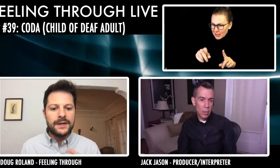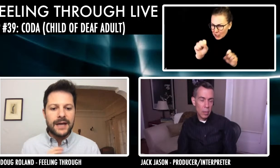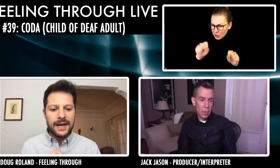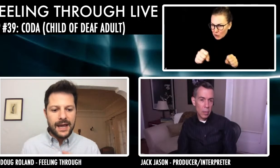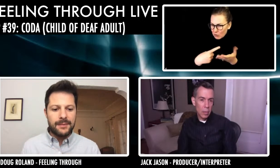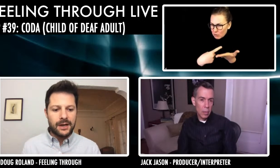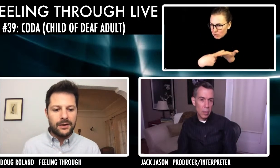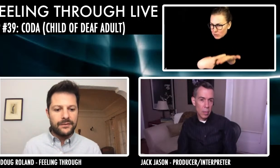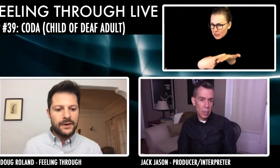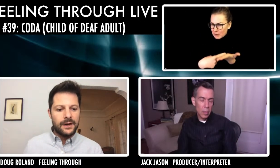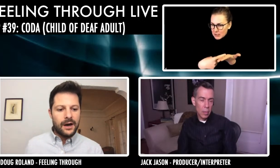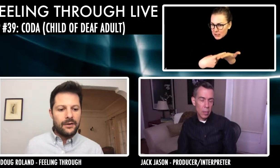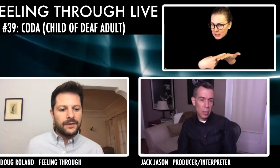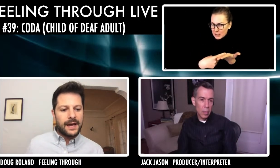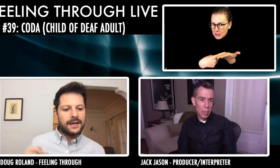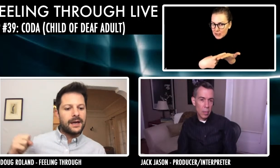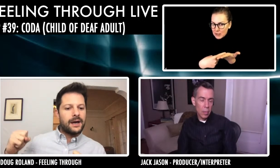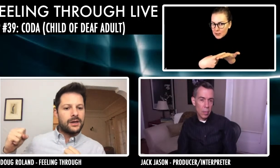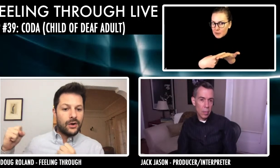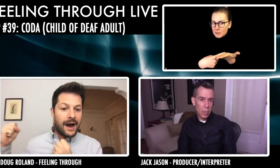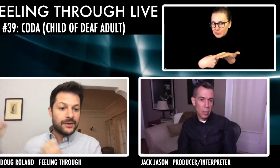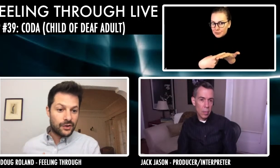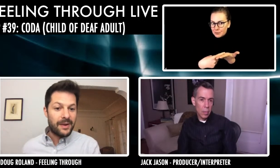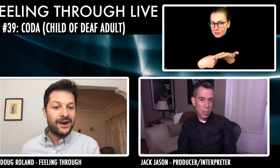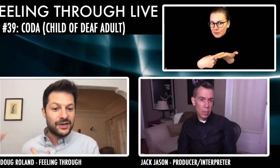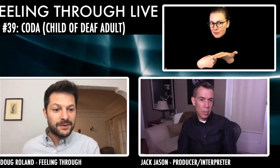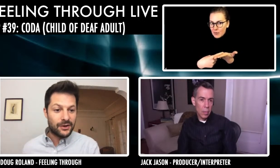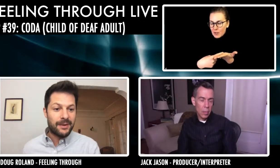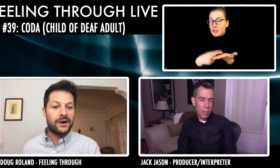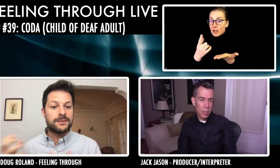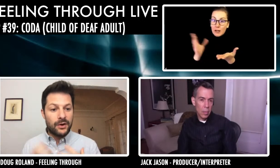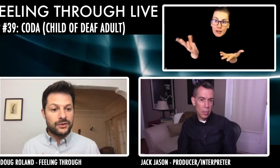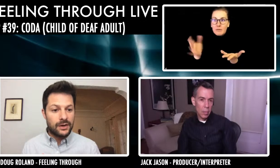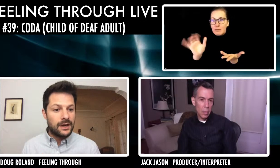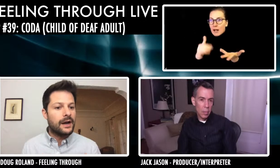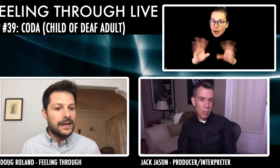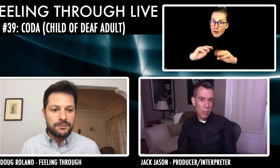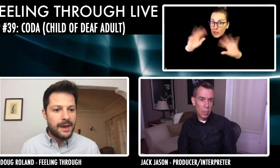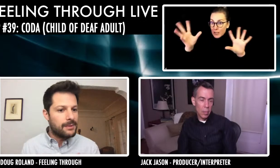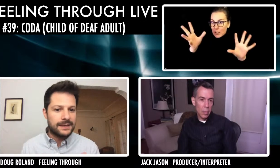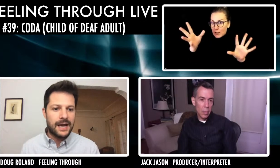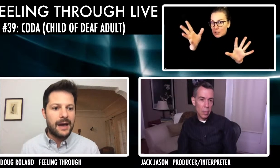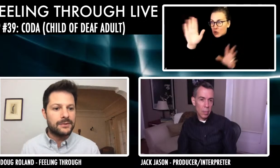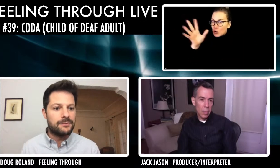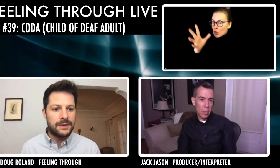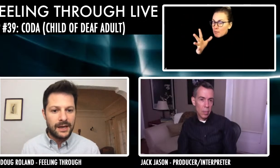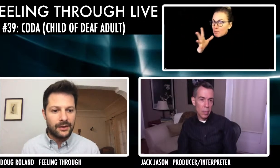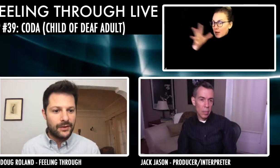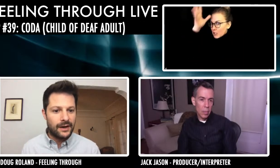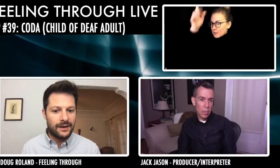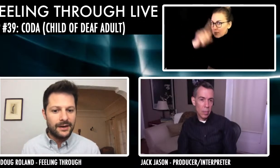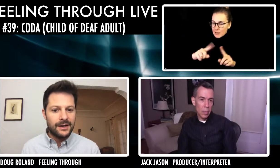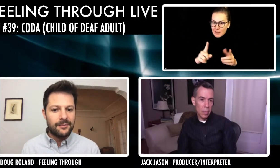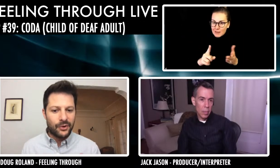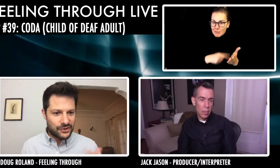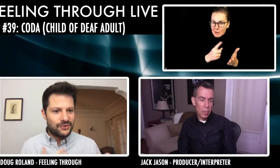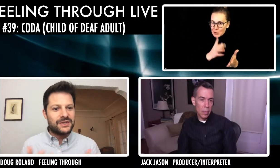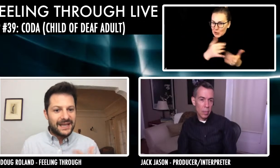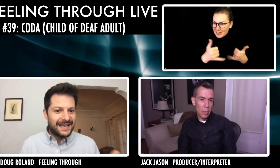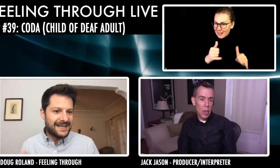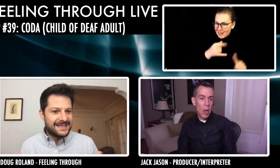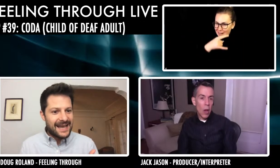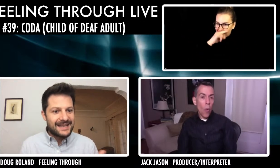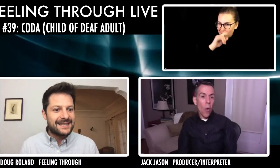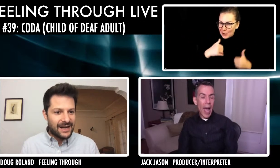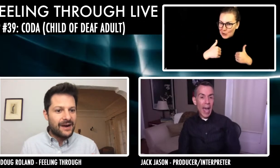the dynamic of, of like, you know, obviously your parents being your parents, but also at a young age, maybe at times being the person